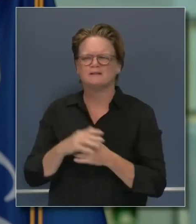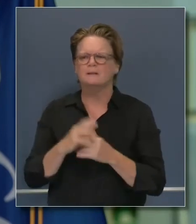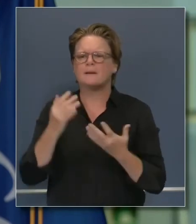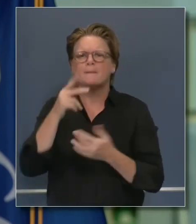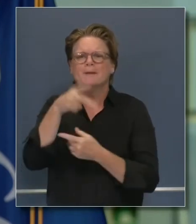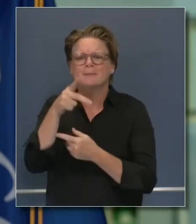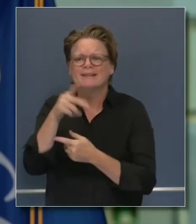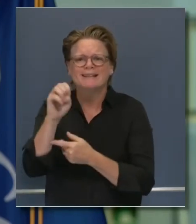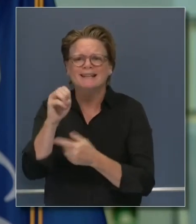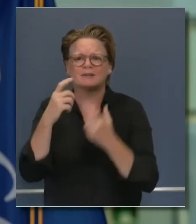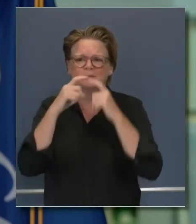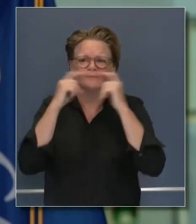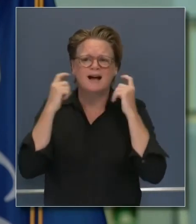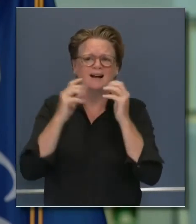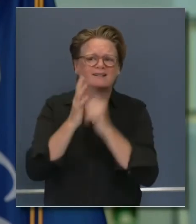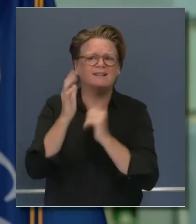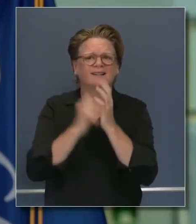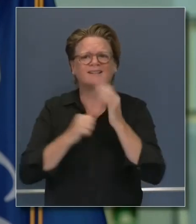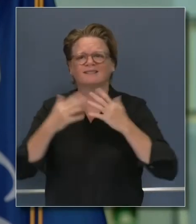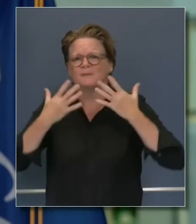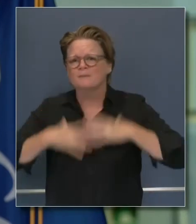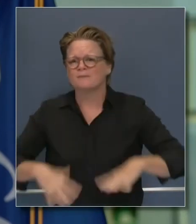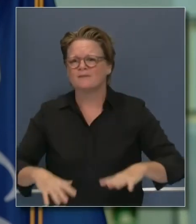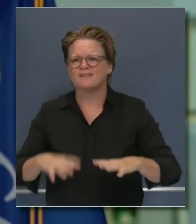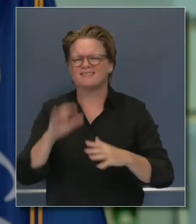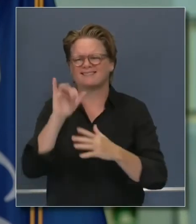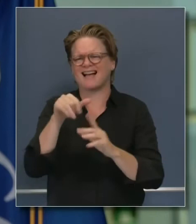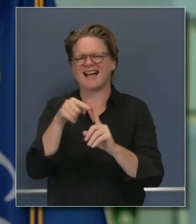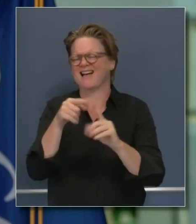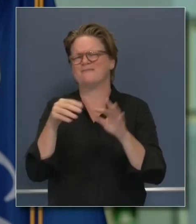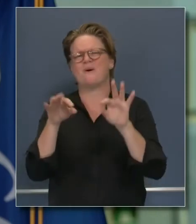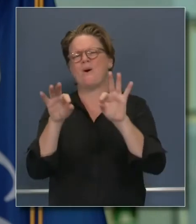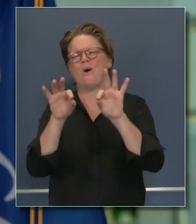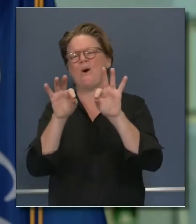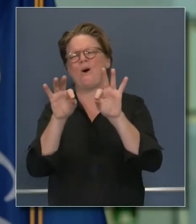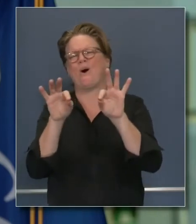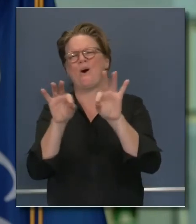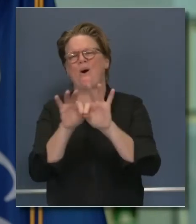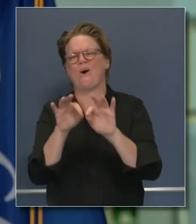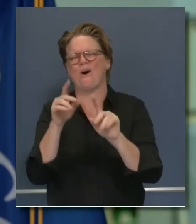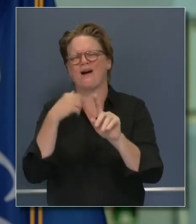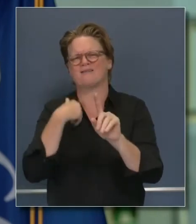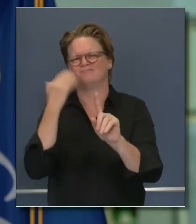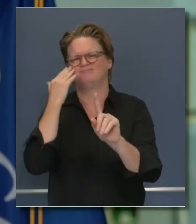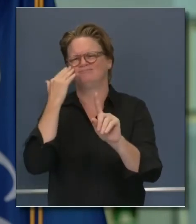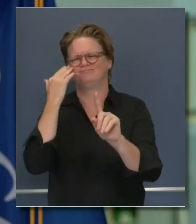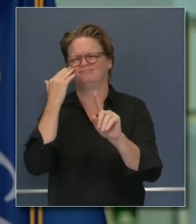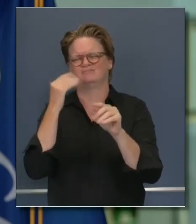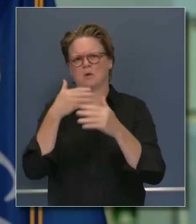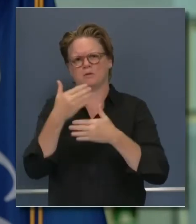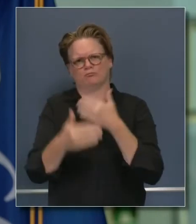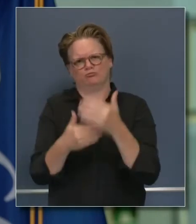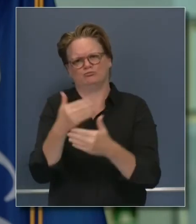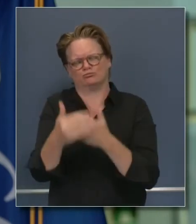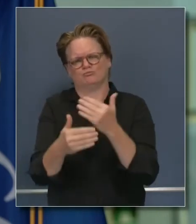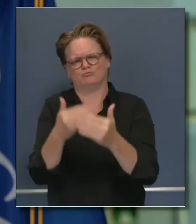more broadly across the spectrum related to this pandemic. And we continue to make progress in those conversations.